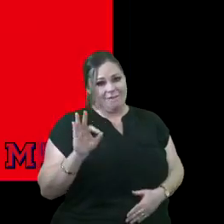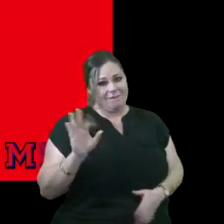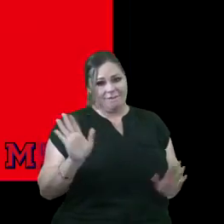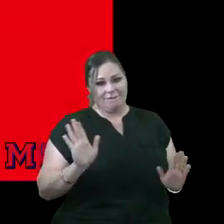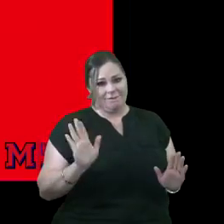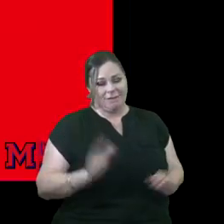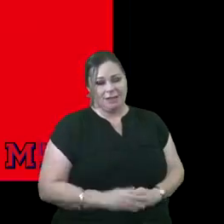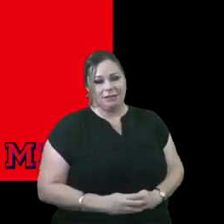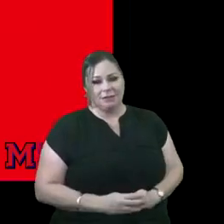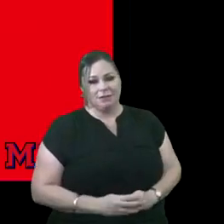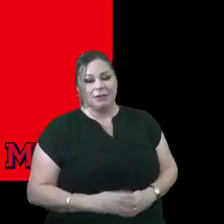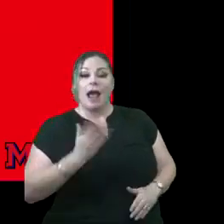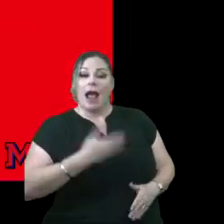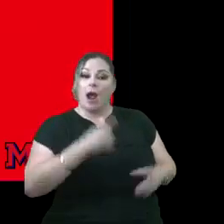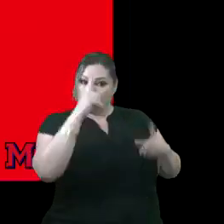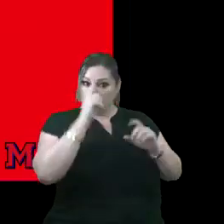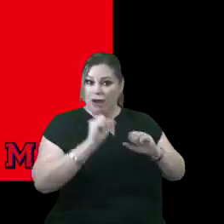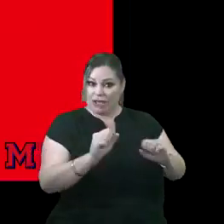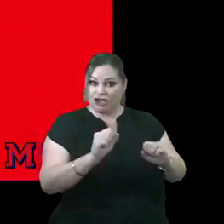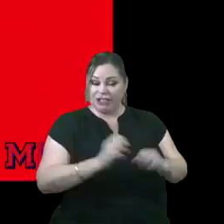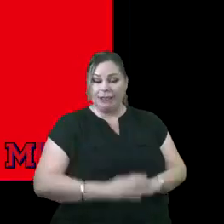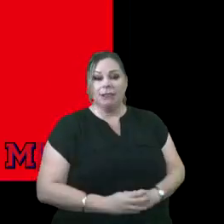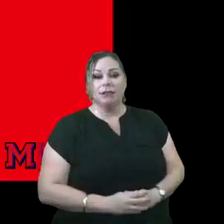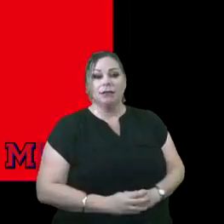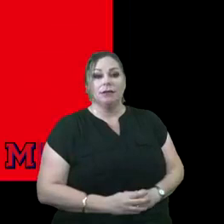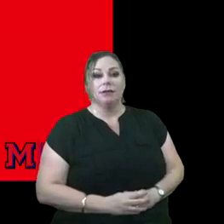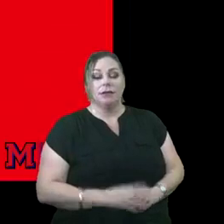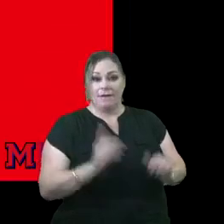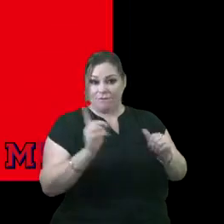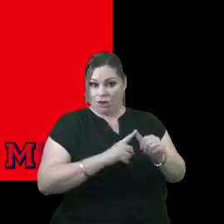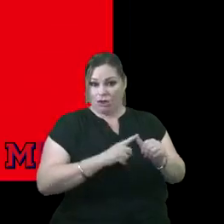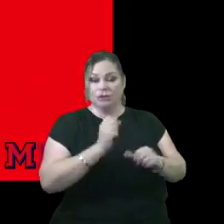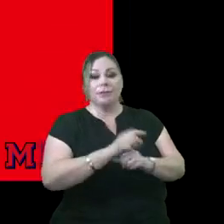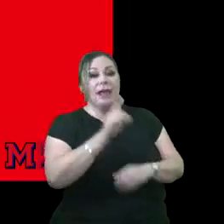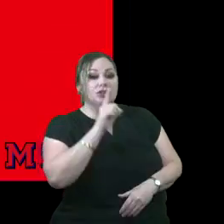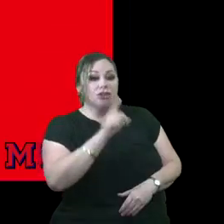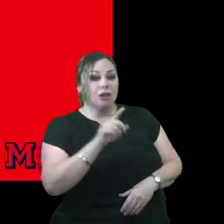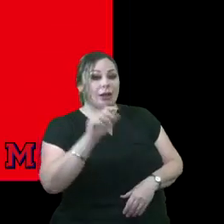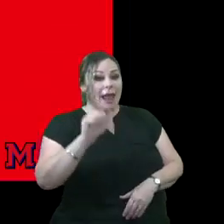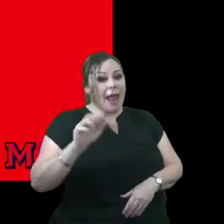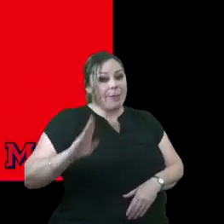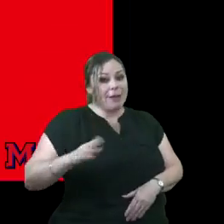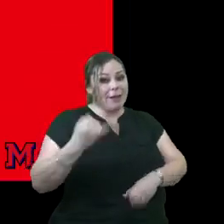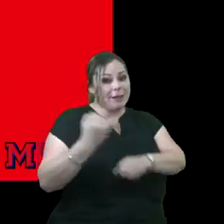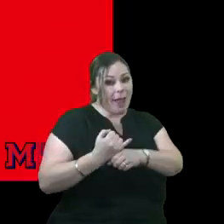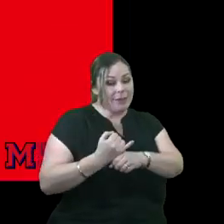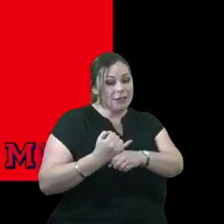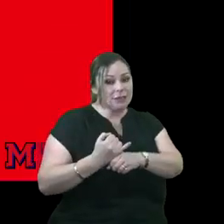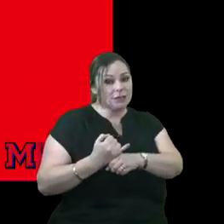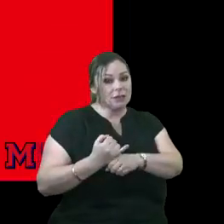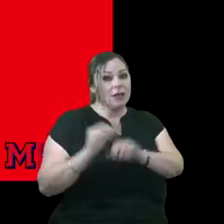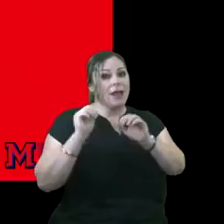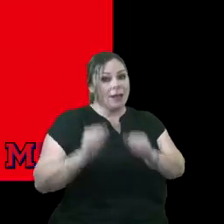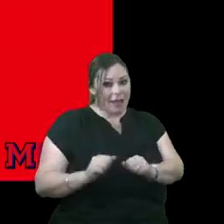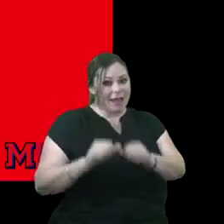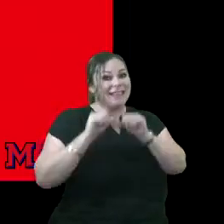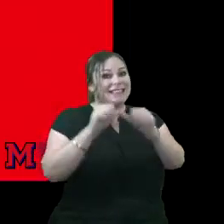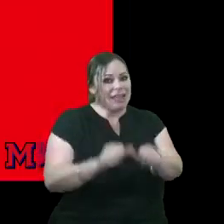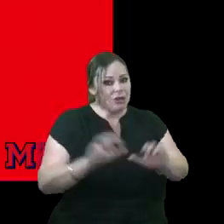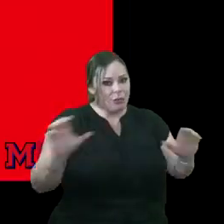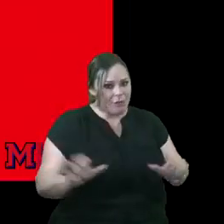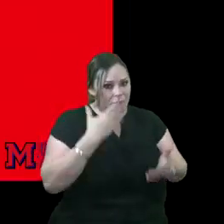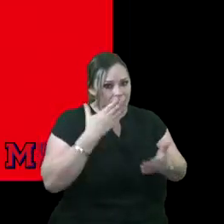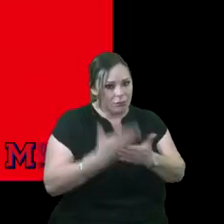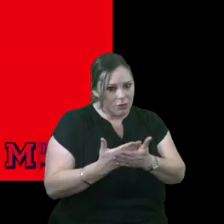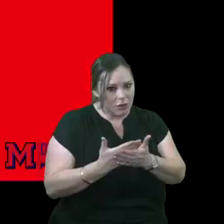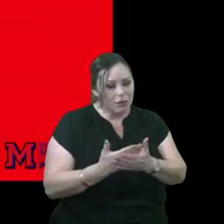campuses. And so our strategy is A to make sure that A and B rated campuses continue to perform.